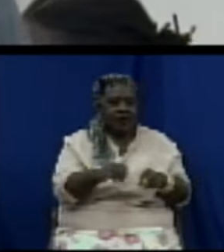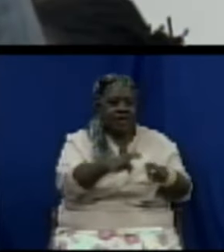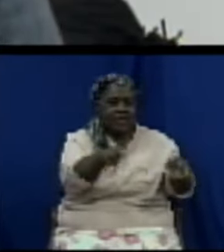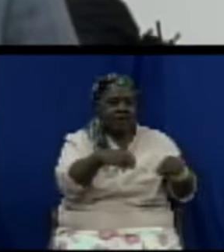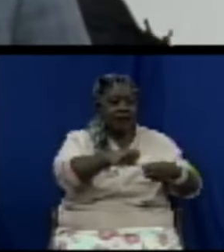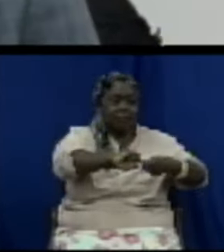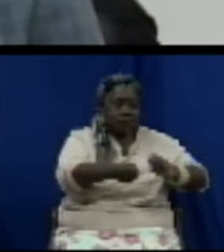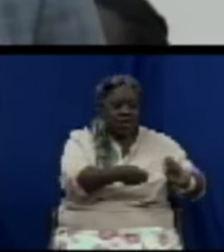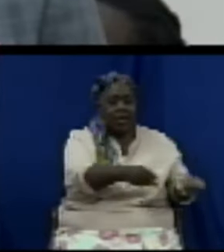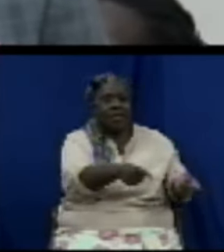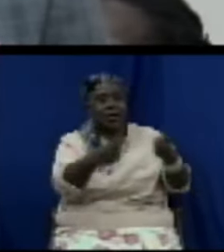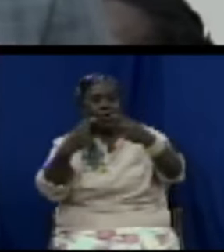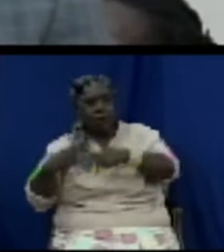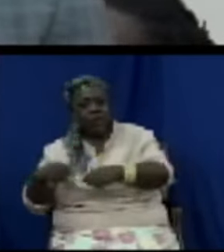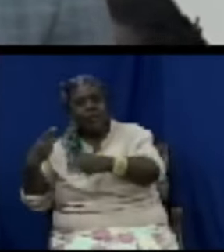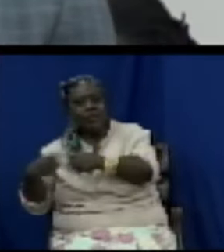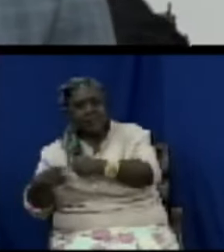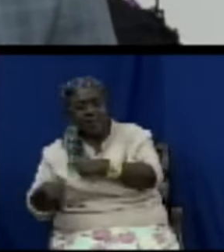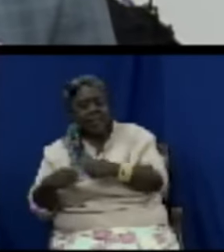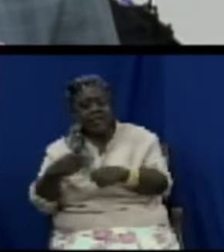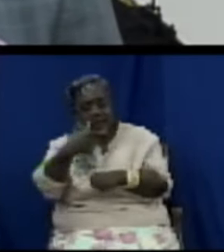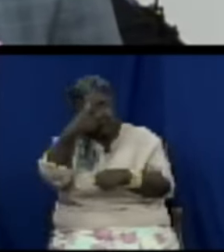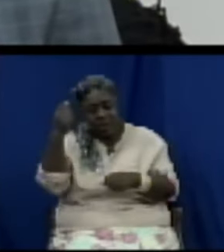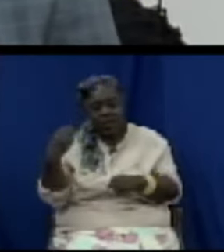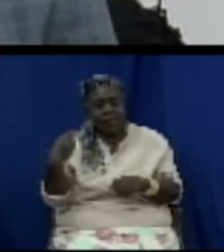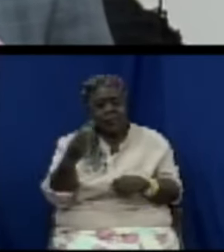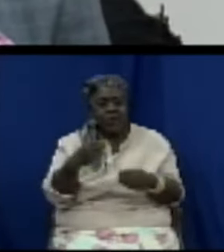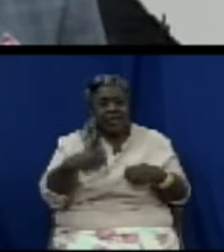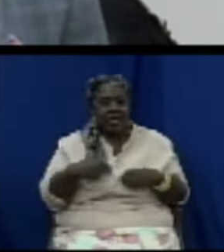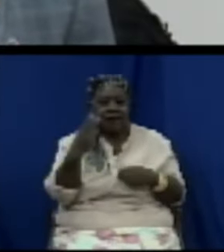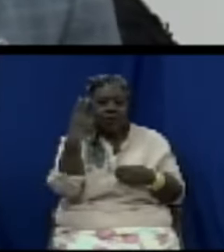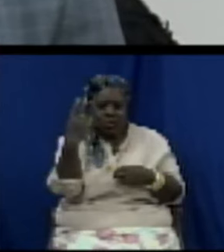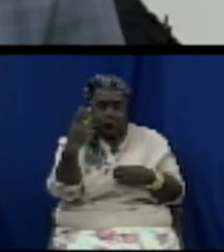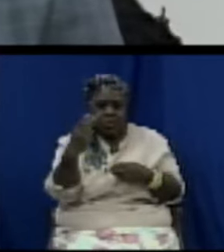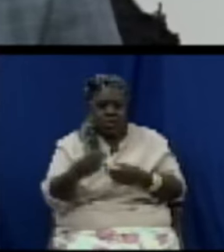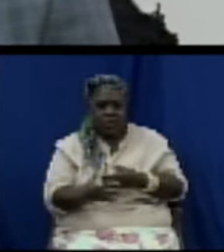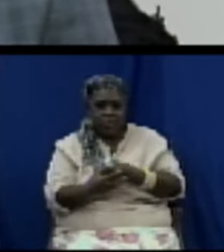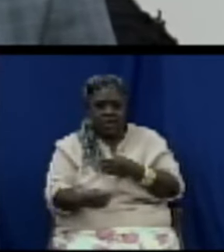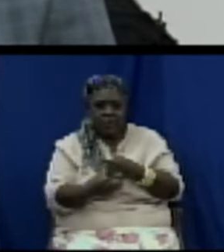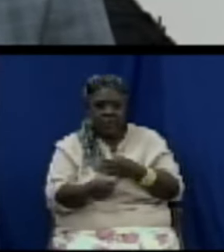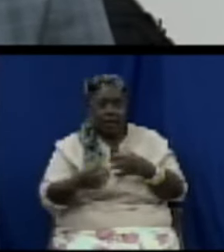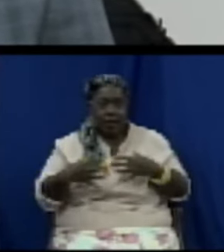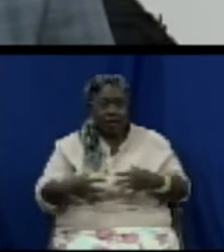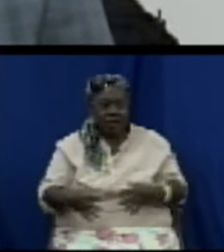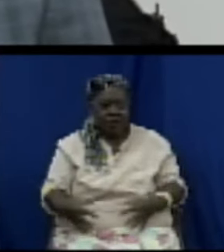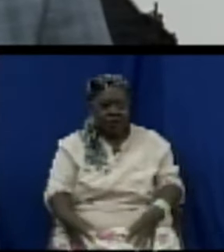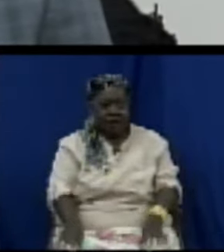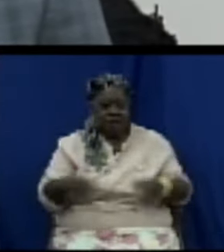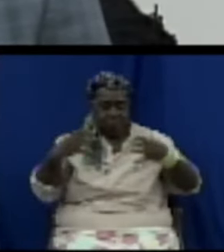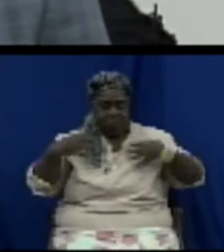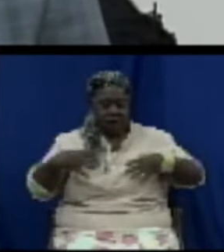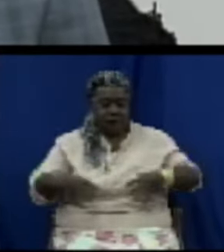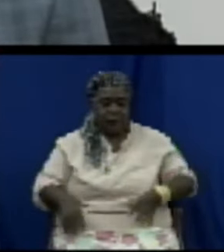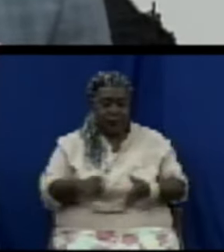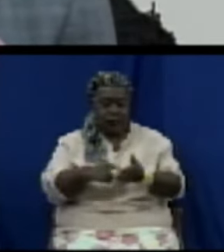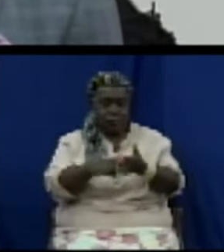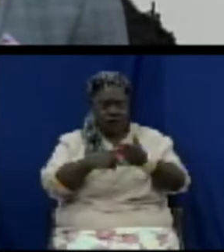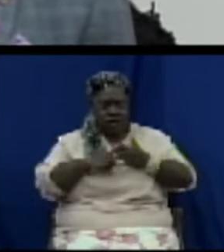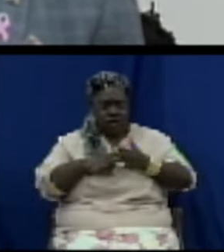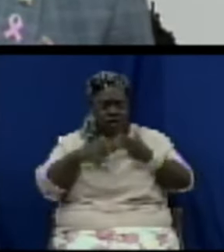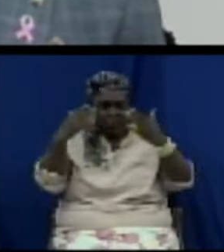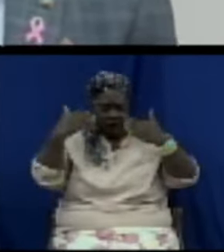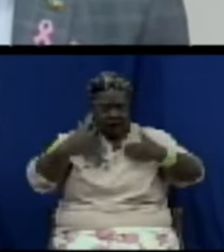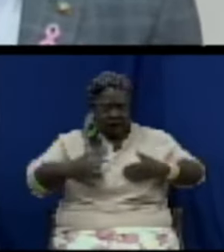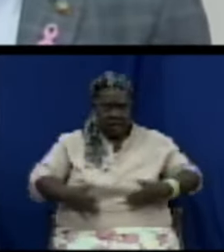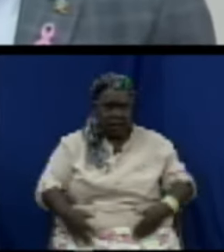building a more robust health sector here in the Federation of St. Kitts and Nevis, and not just